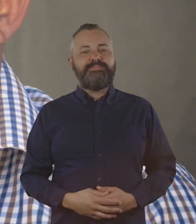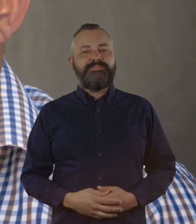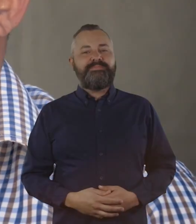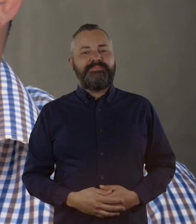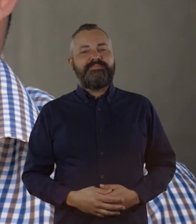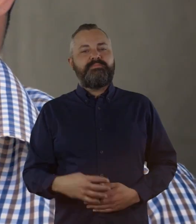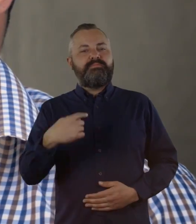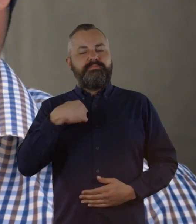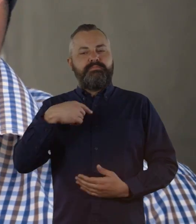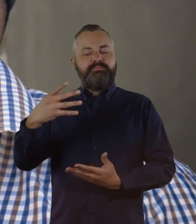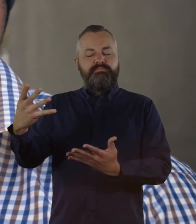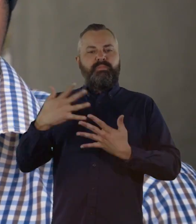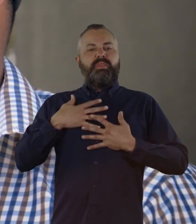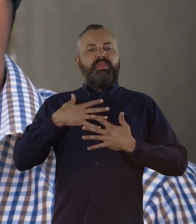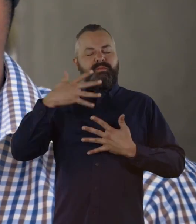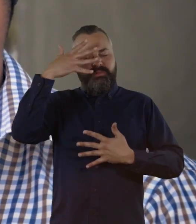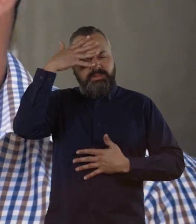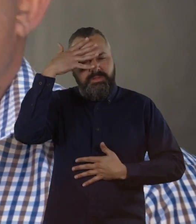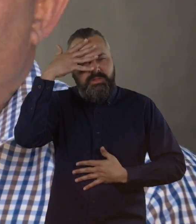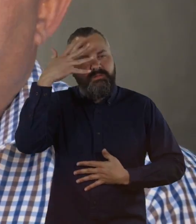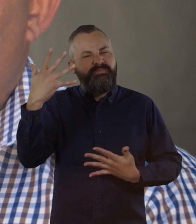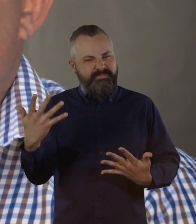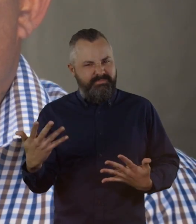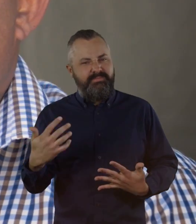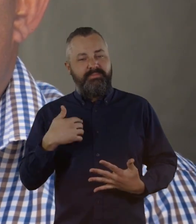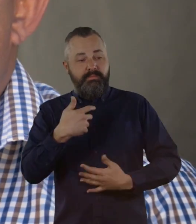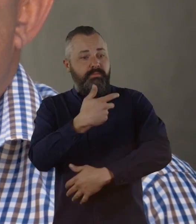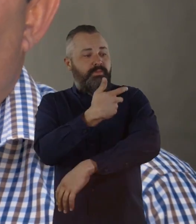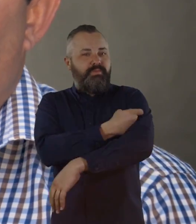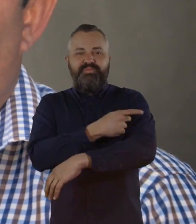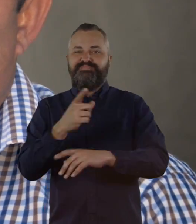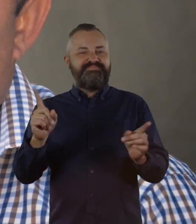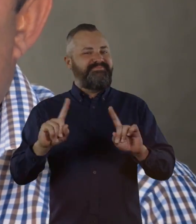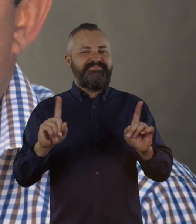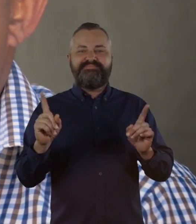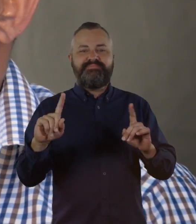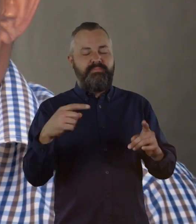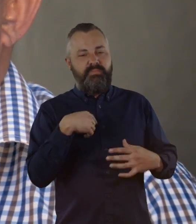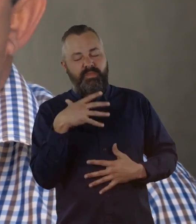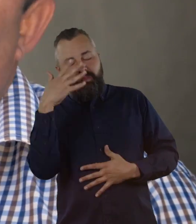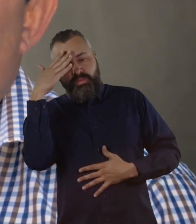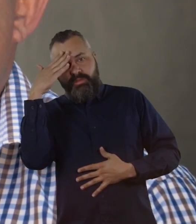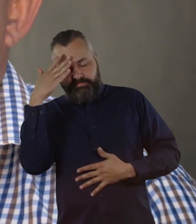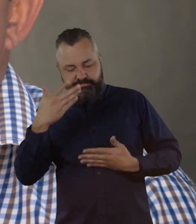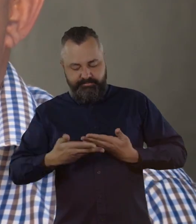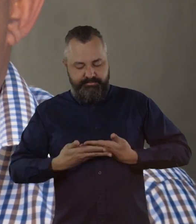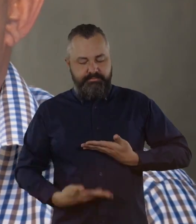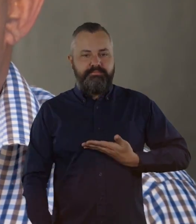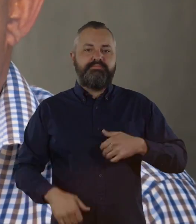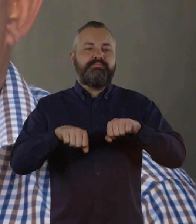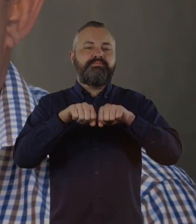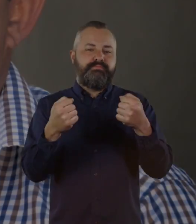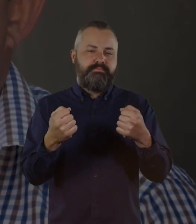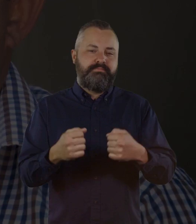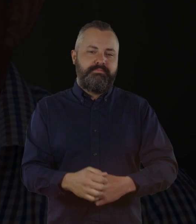I was infected with polio due to not receiving the vaccination for the virus. And accordingly, I became paralyzed.